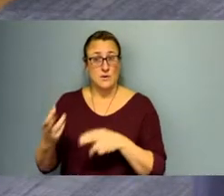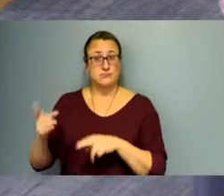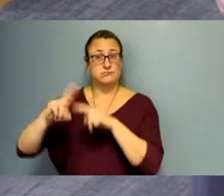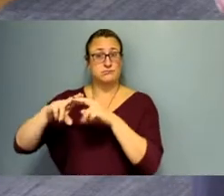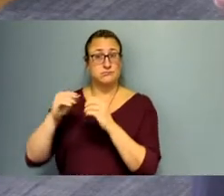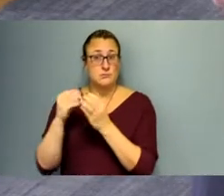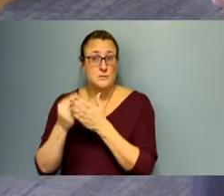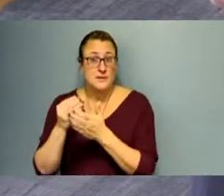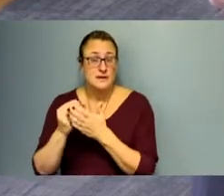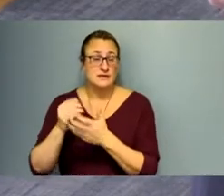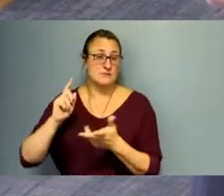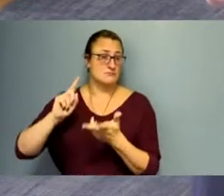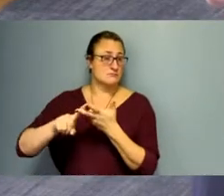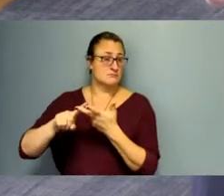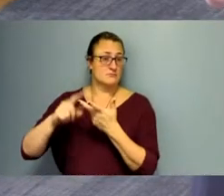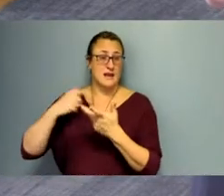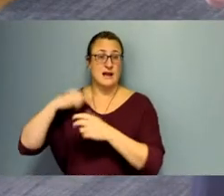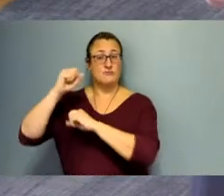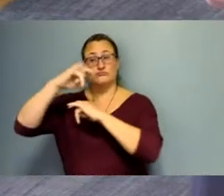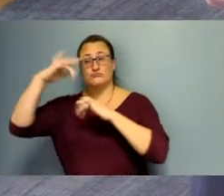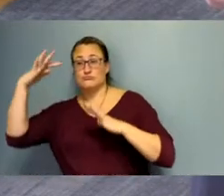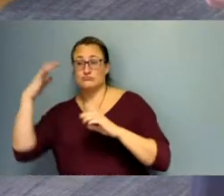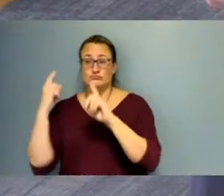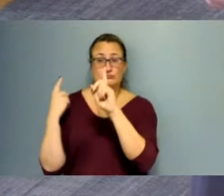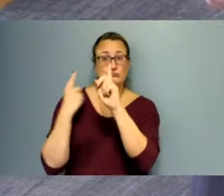dream or a goal, or more importantly,